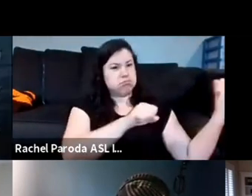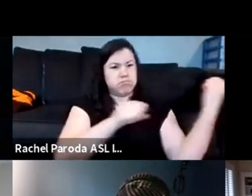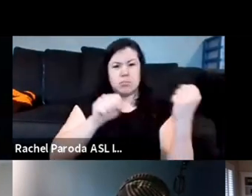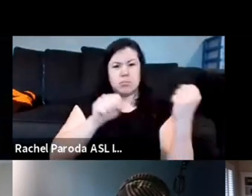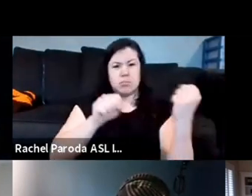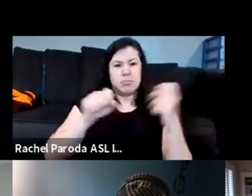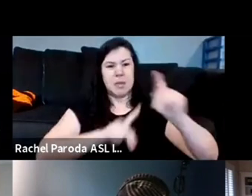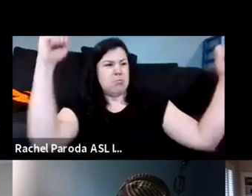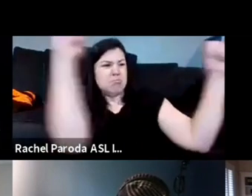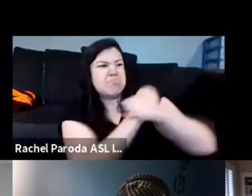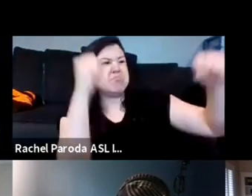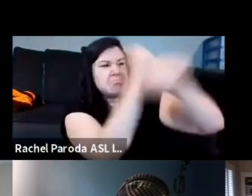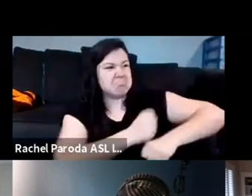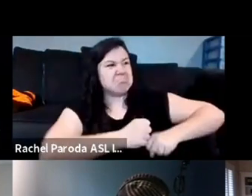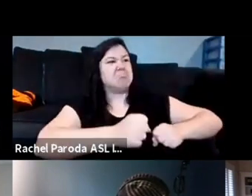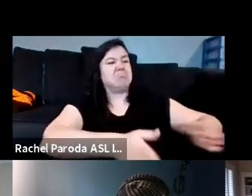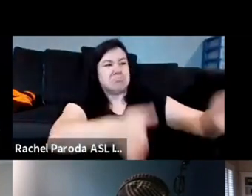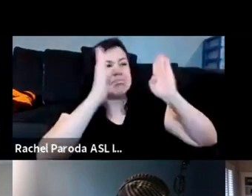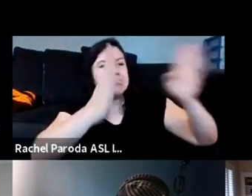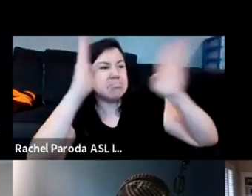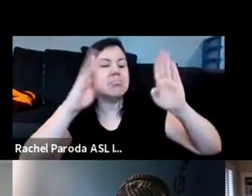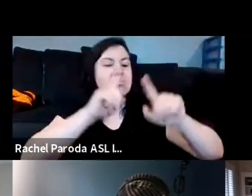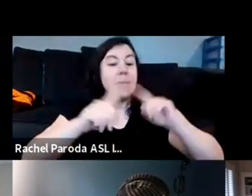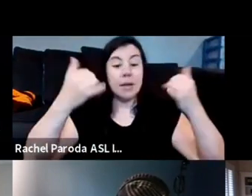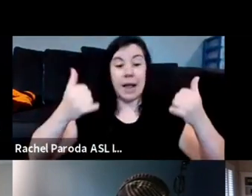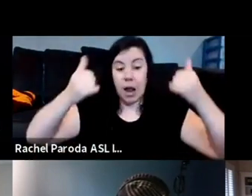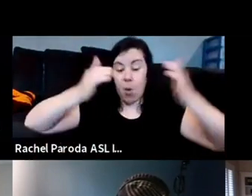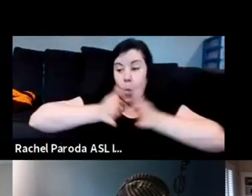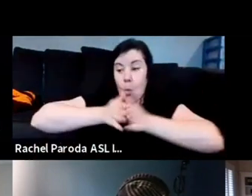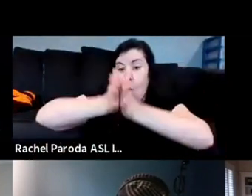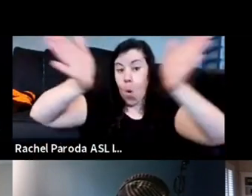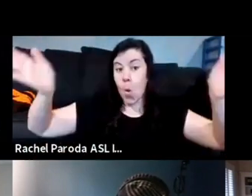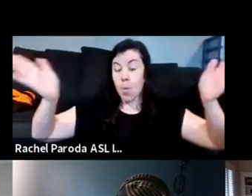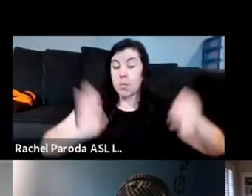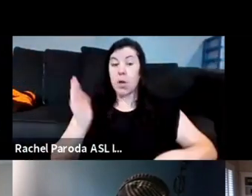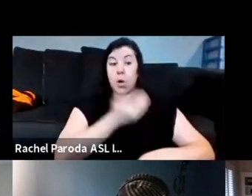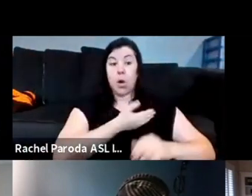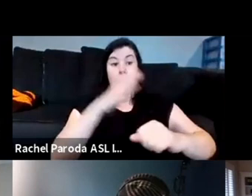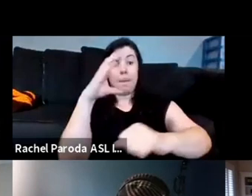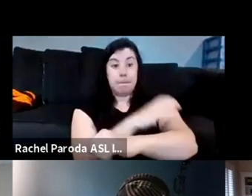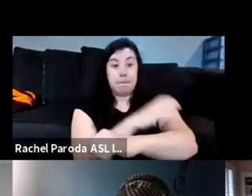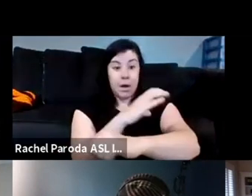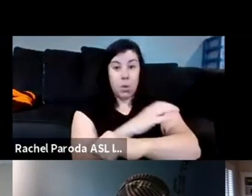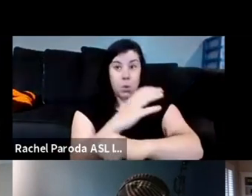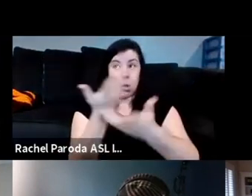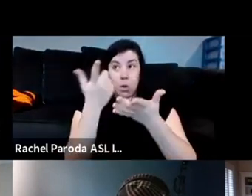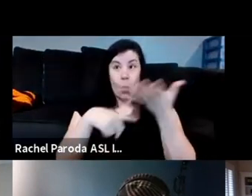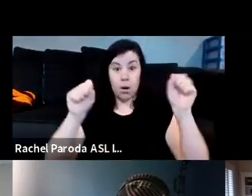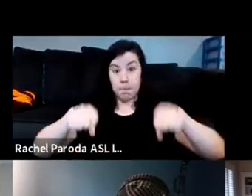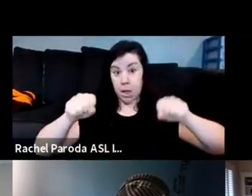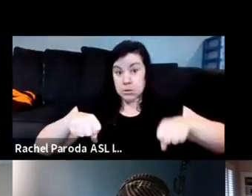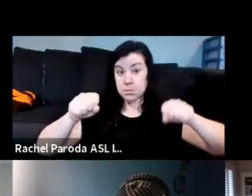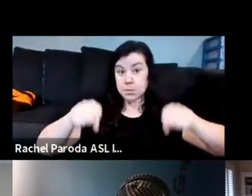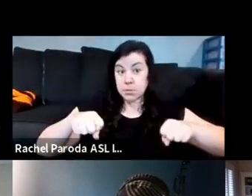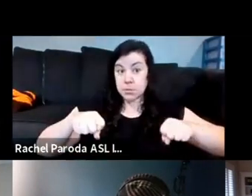to be heard um but opening up that and seeing what type of power we have and making that institutional uh